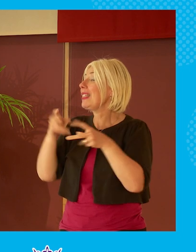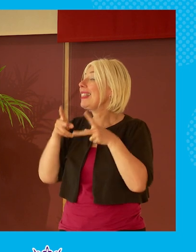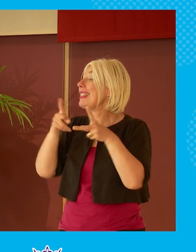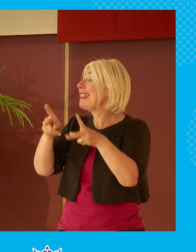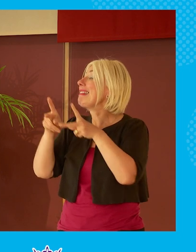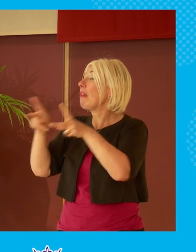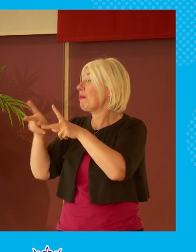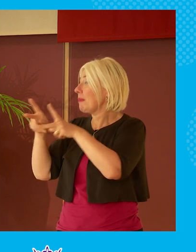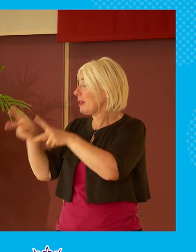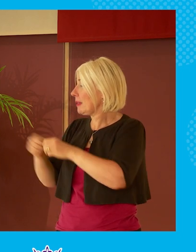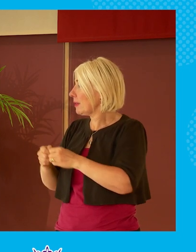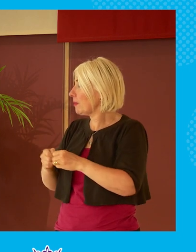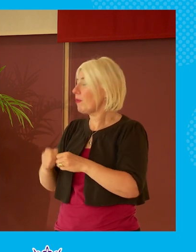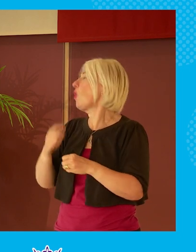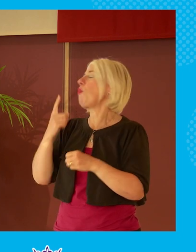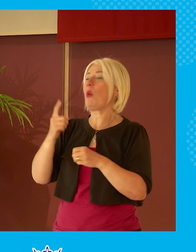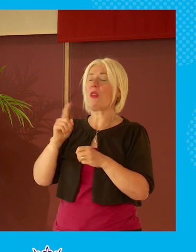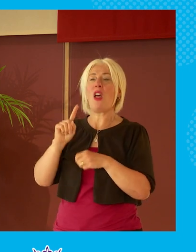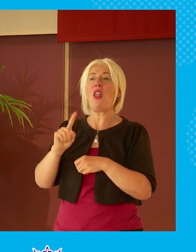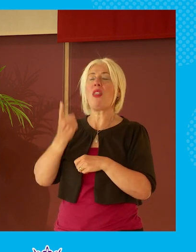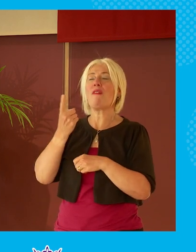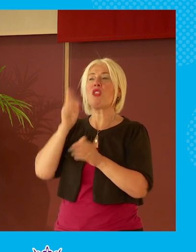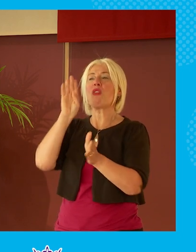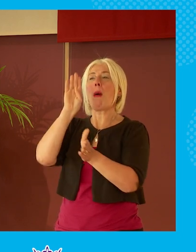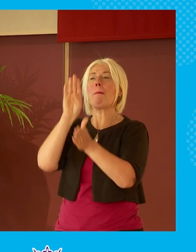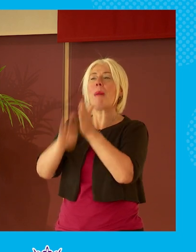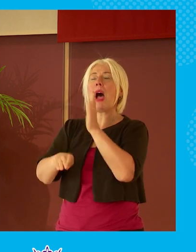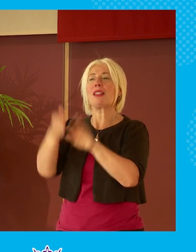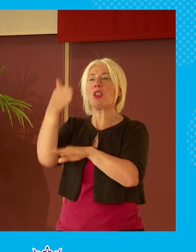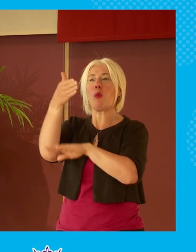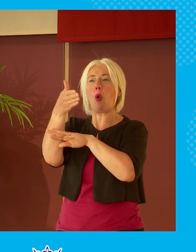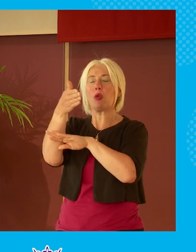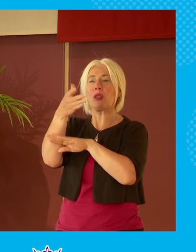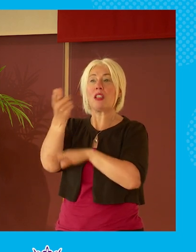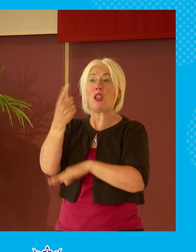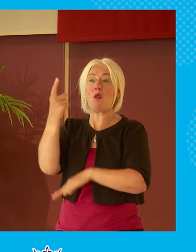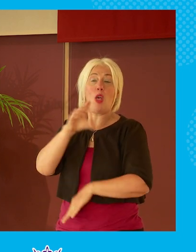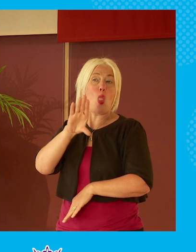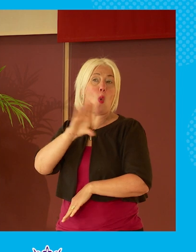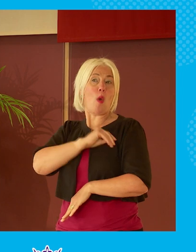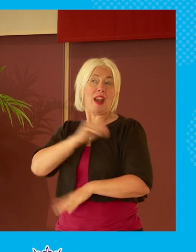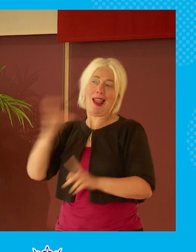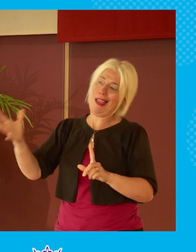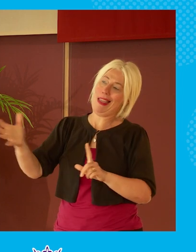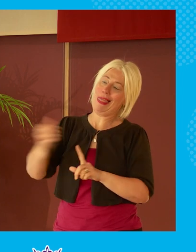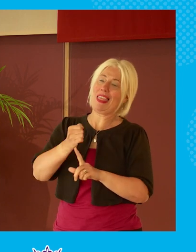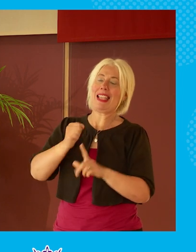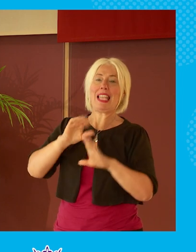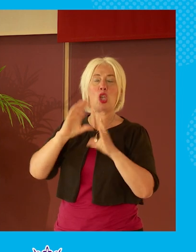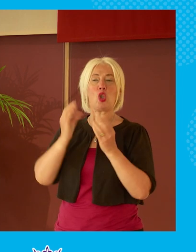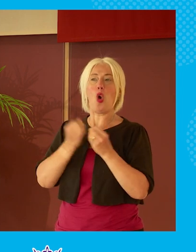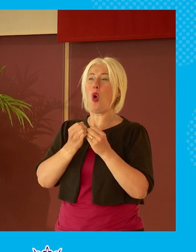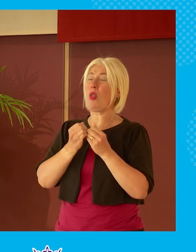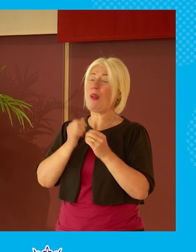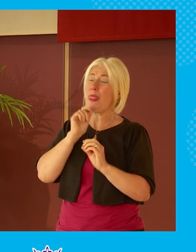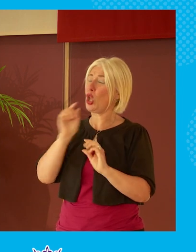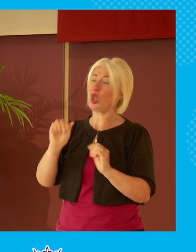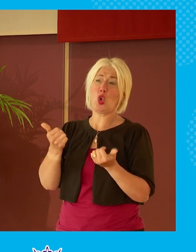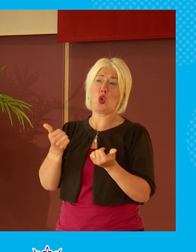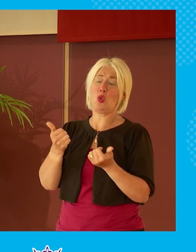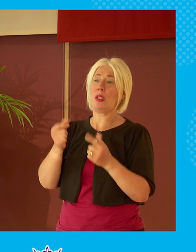one first past the post and again back to that phrase you use winner takes all is not is not productive at all and i mean um